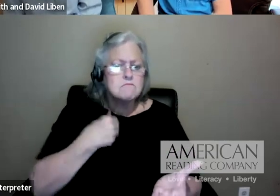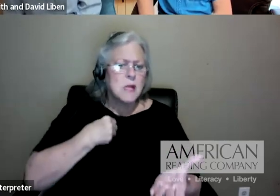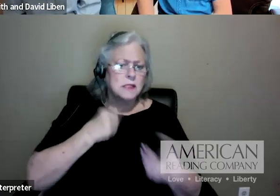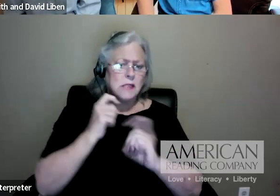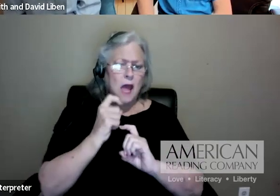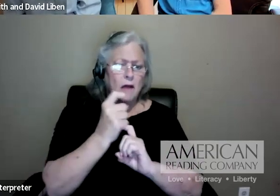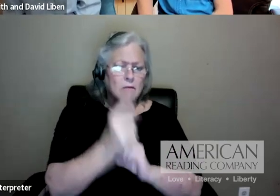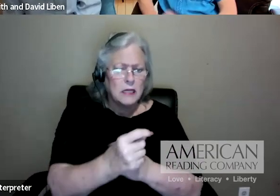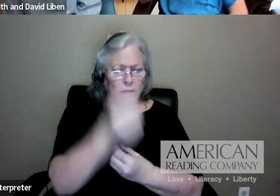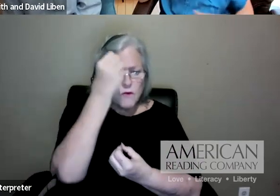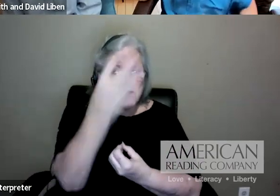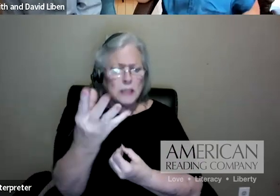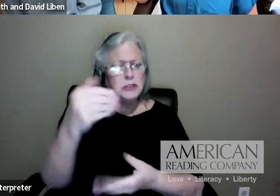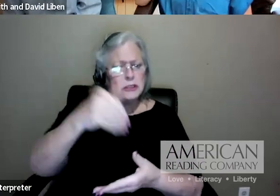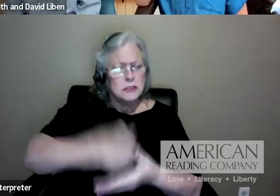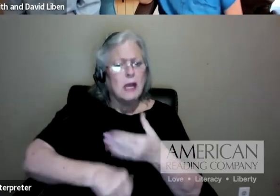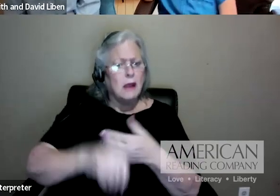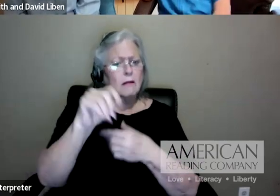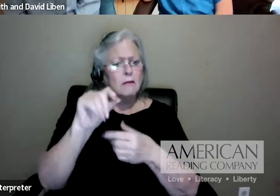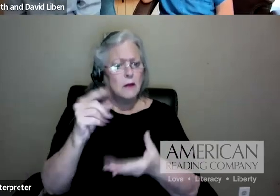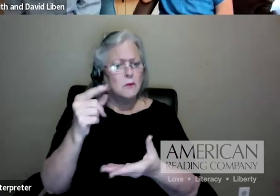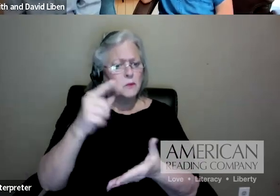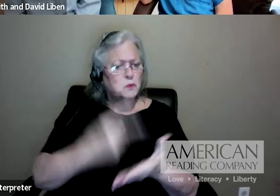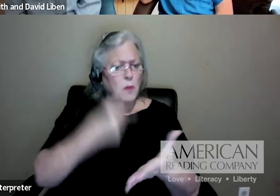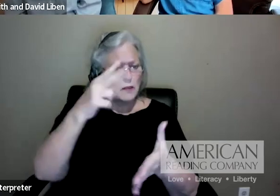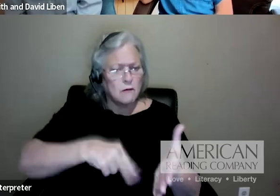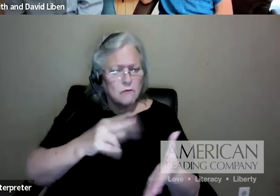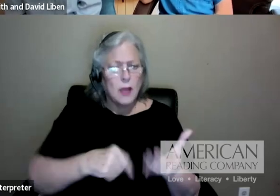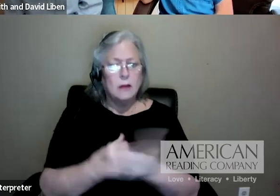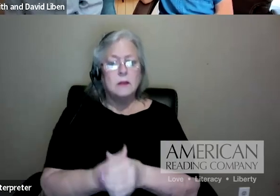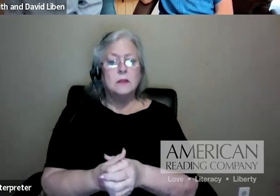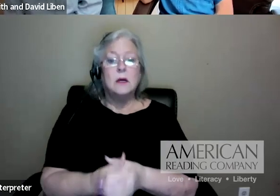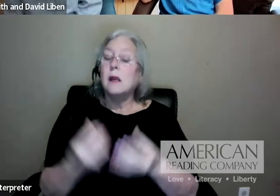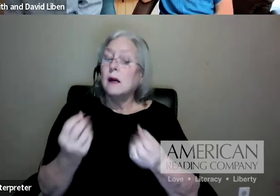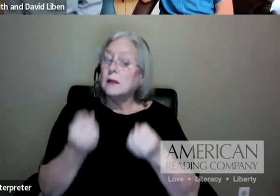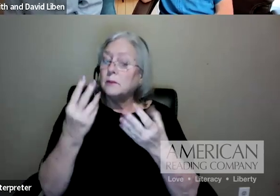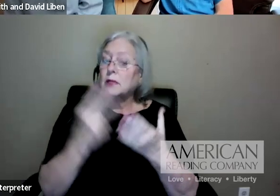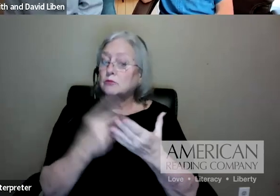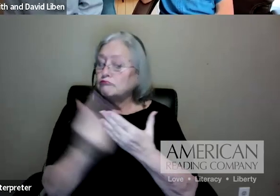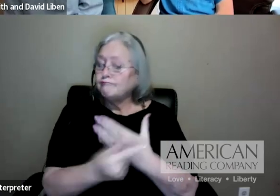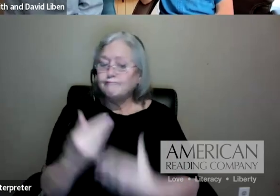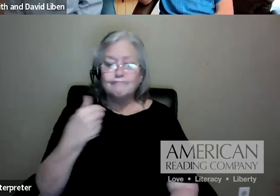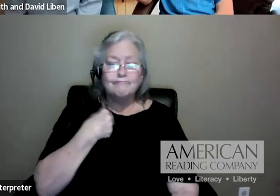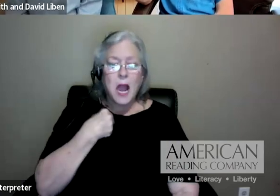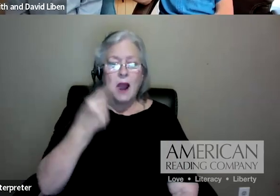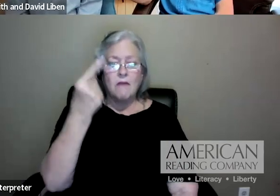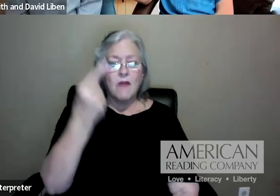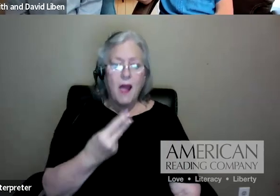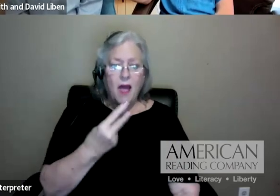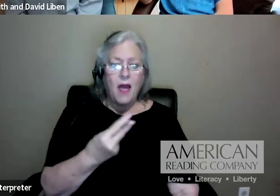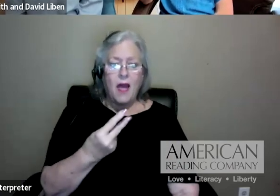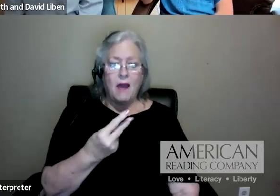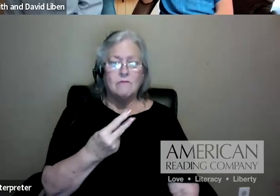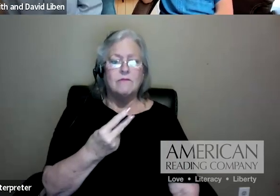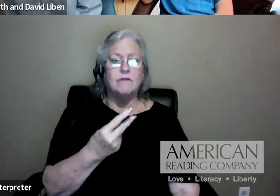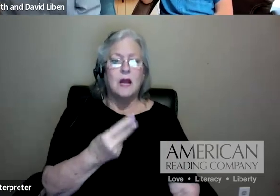programs have more topics now than they used to. Many do, in fact, have half topics. But if it's a truly knowledge-based... Half informational.